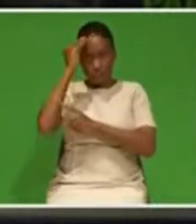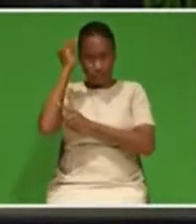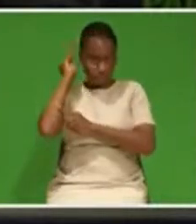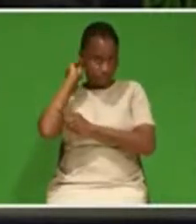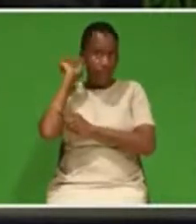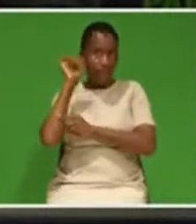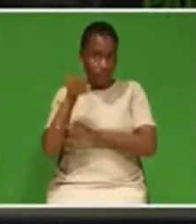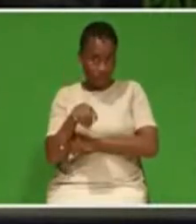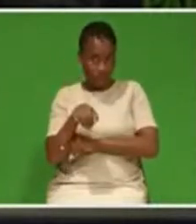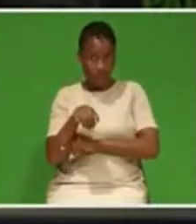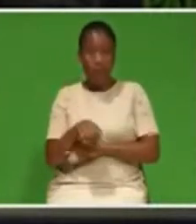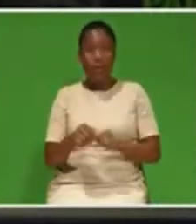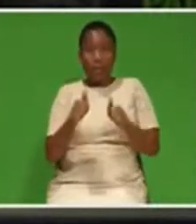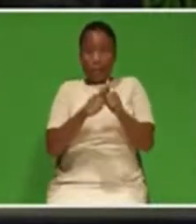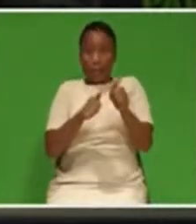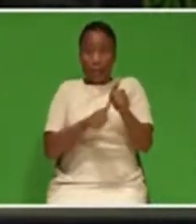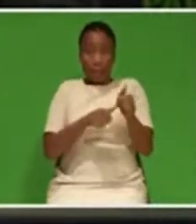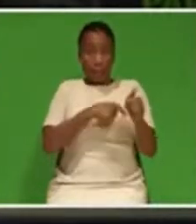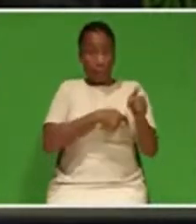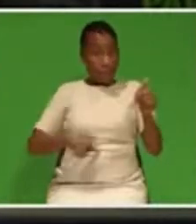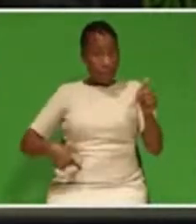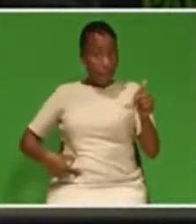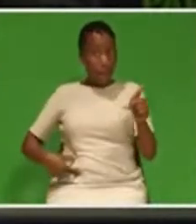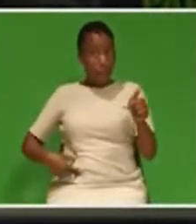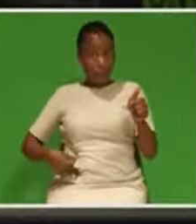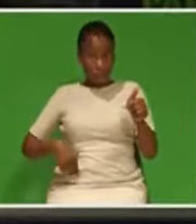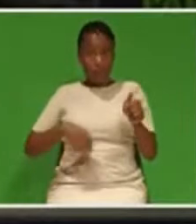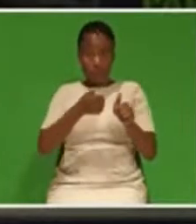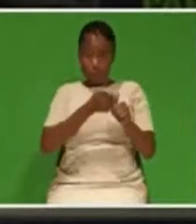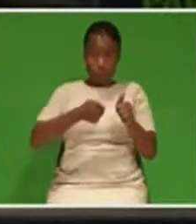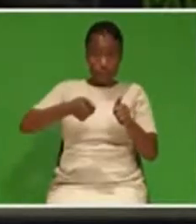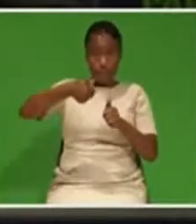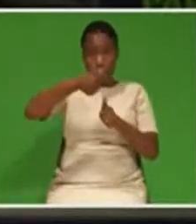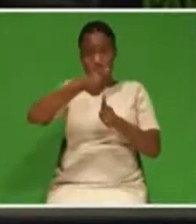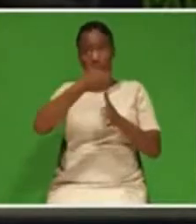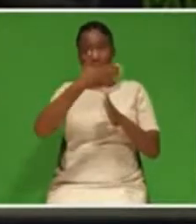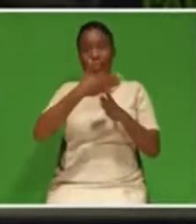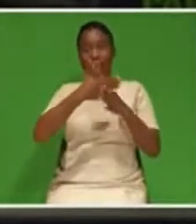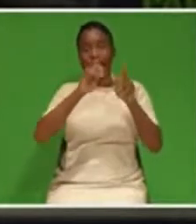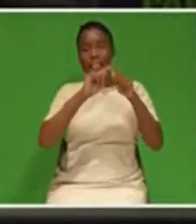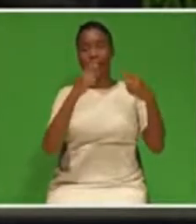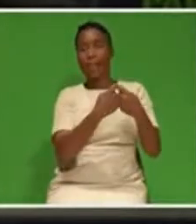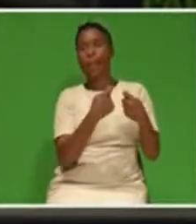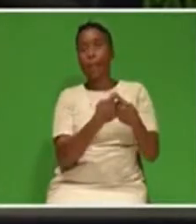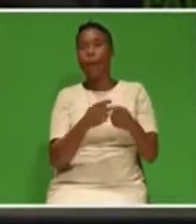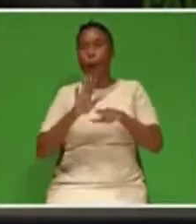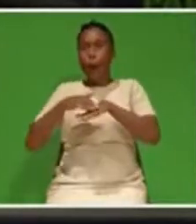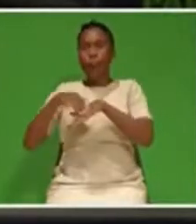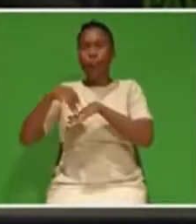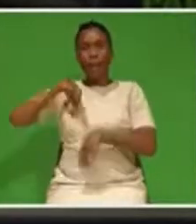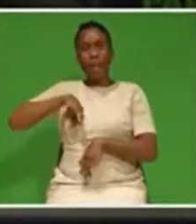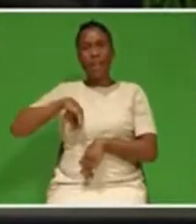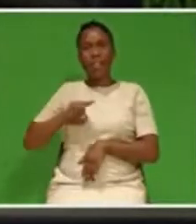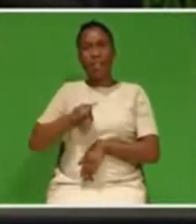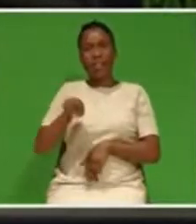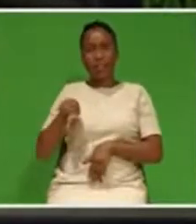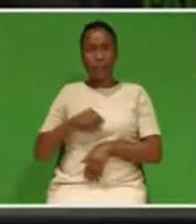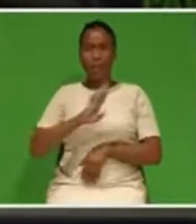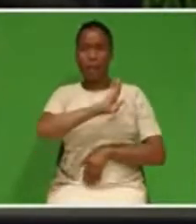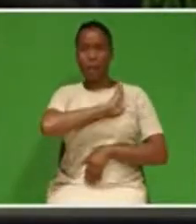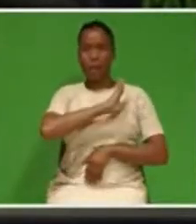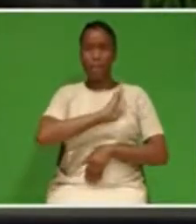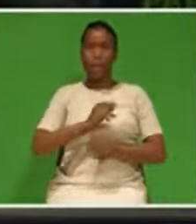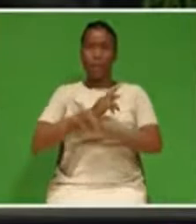The Deputy President heads a task team on benefits for military veterans, which has a work